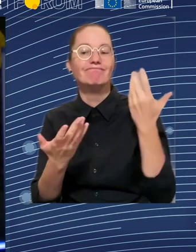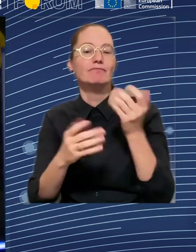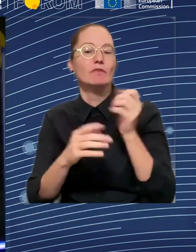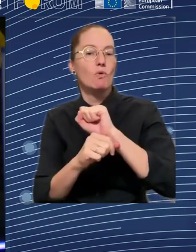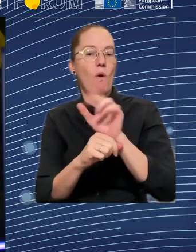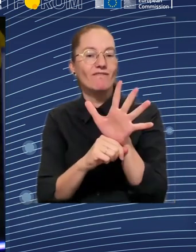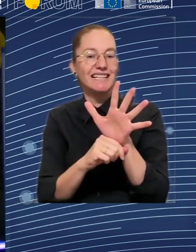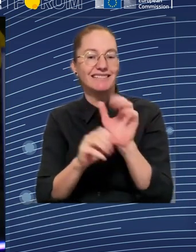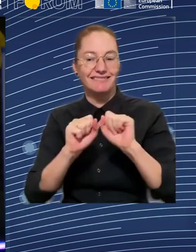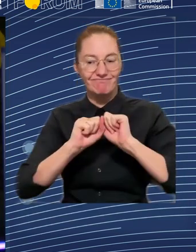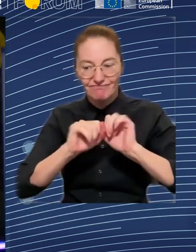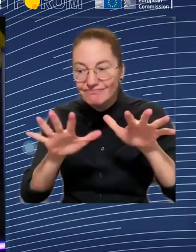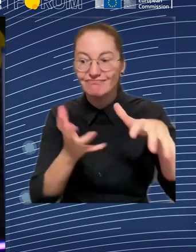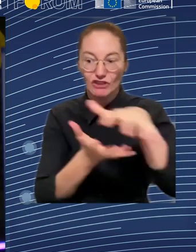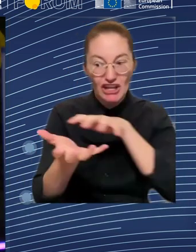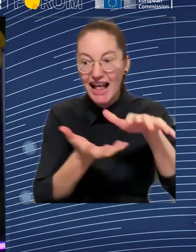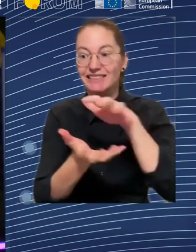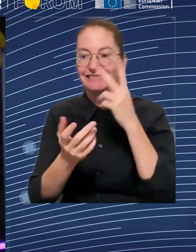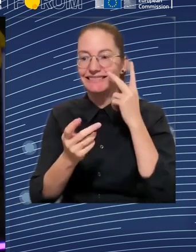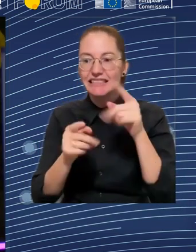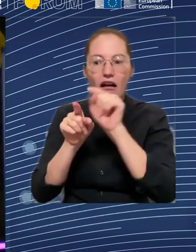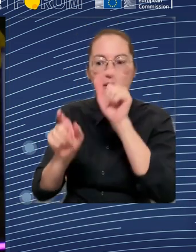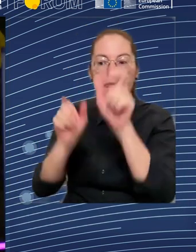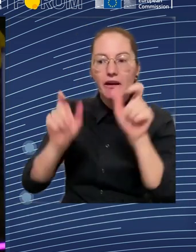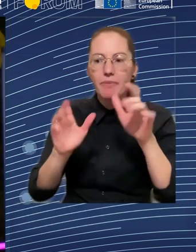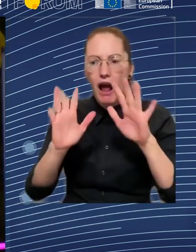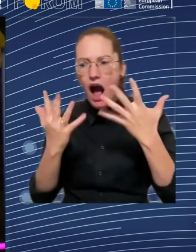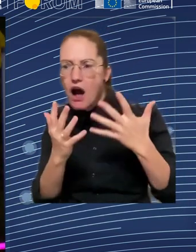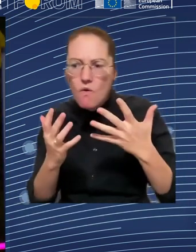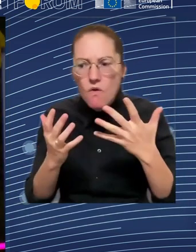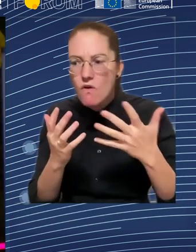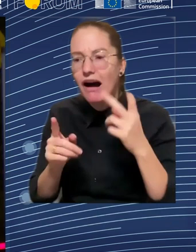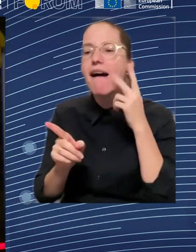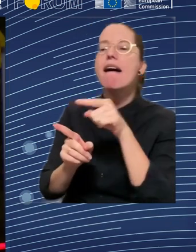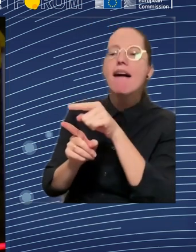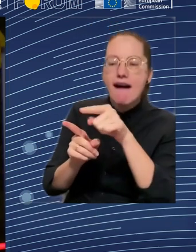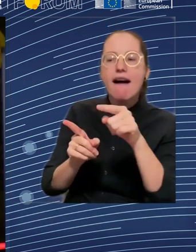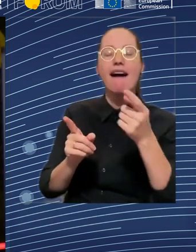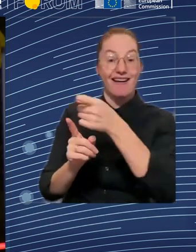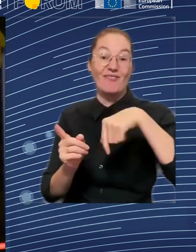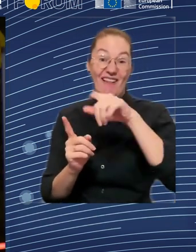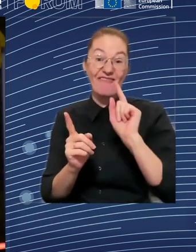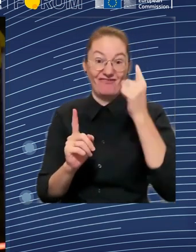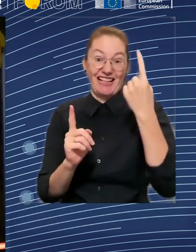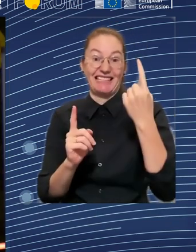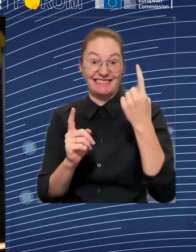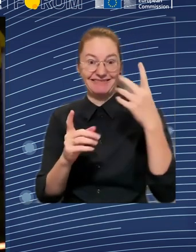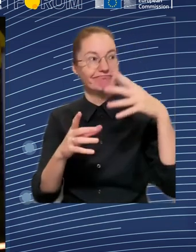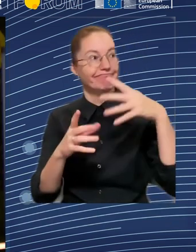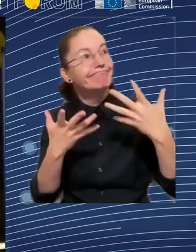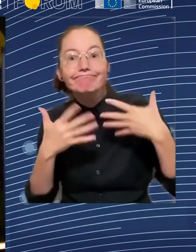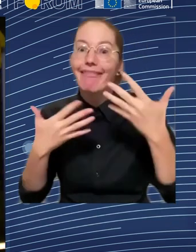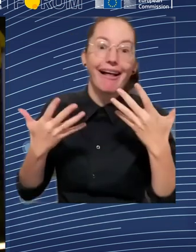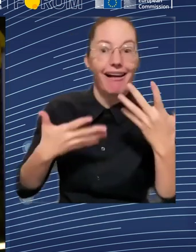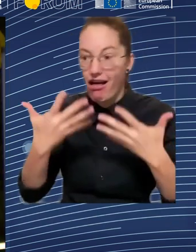in this regard is the way we, at local level, work together, together with all partners.